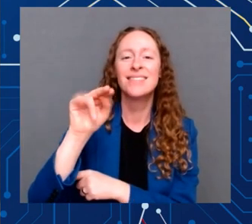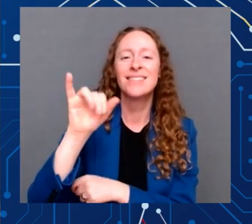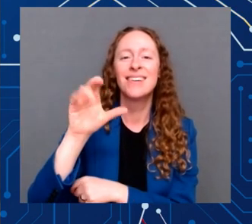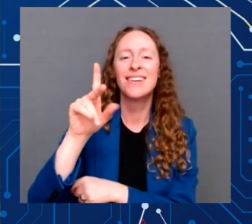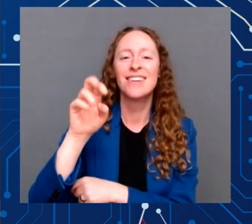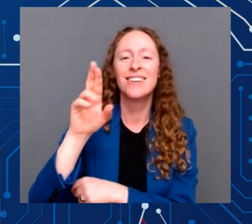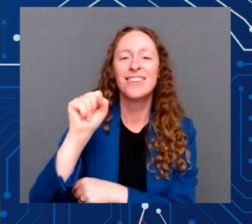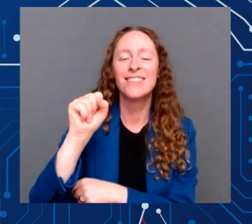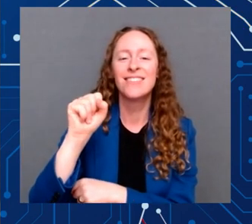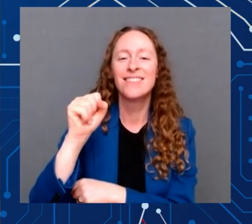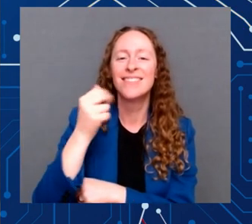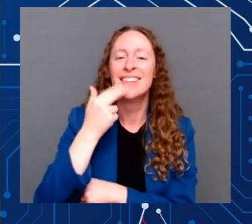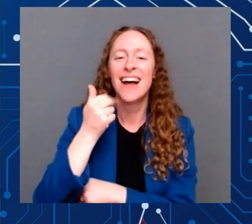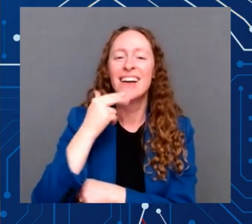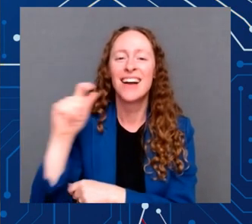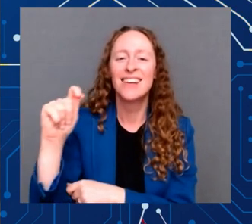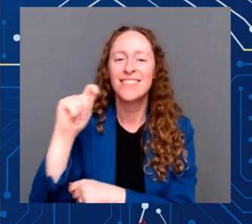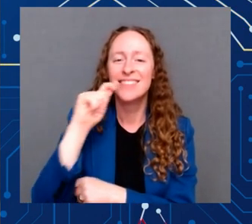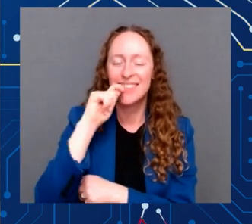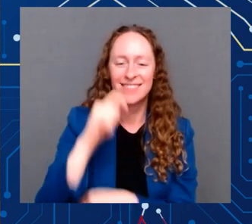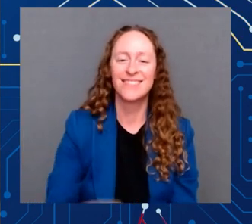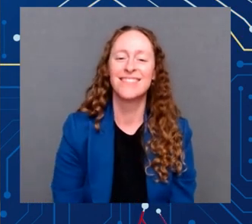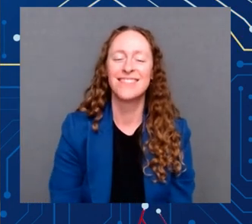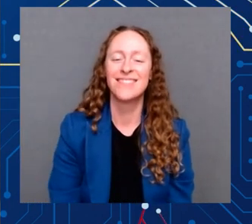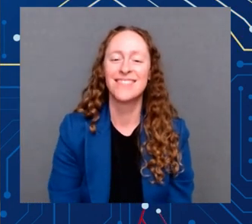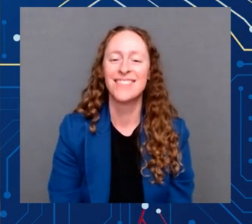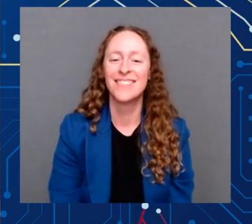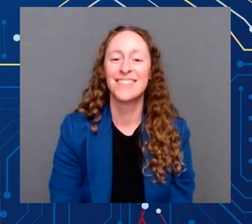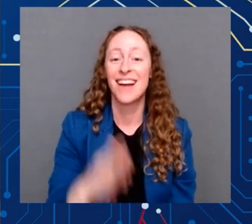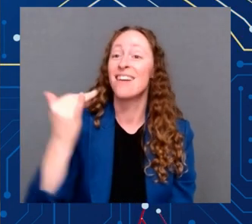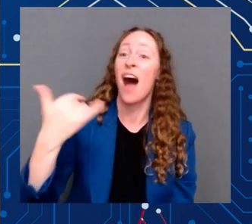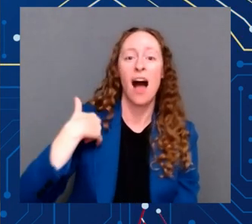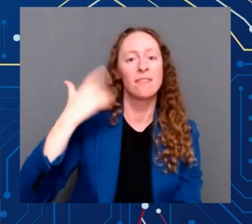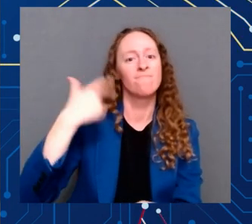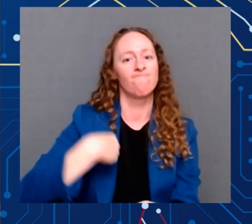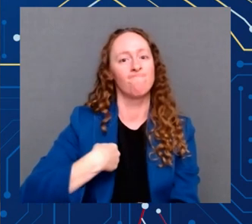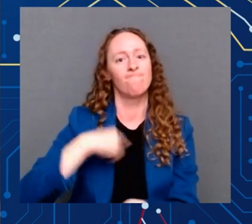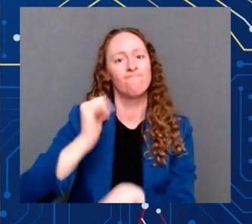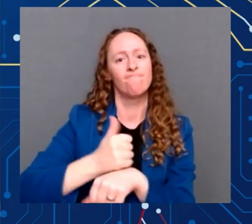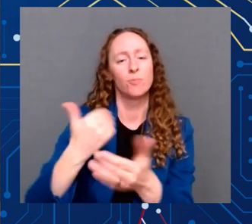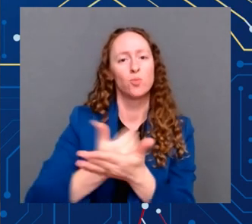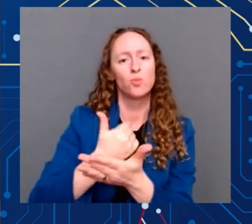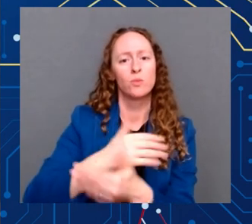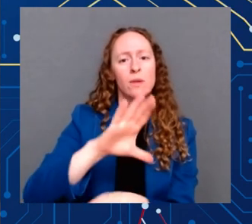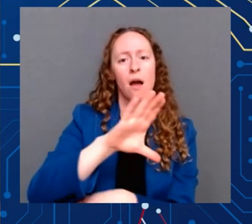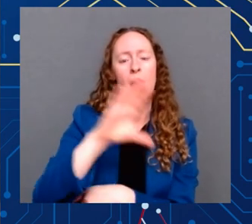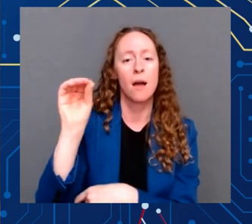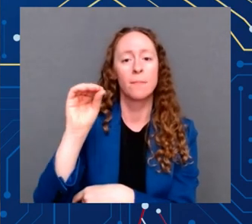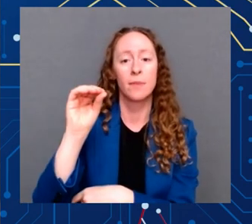created the world's first mobile and ultra-fast electric vehicle charger in the world. Thank you.